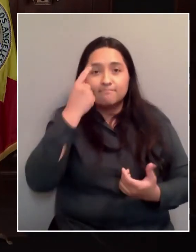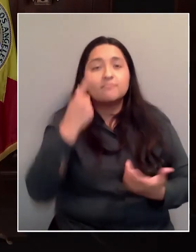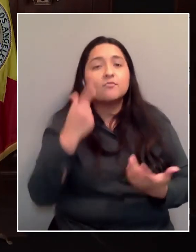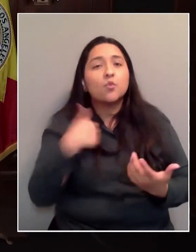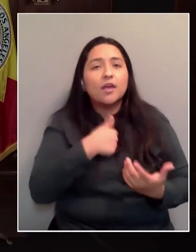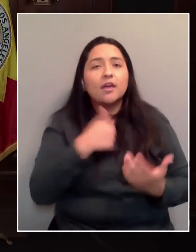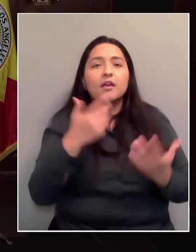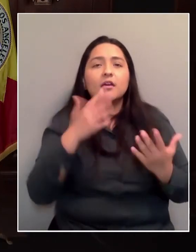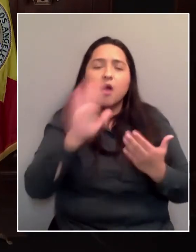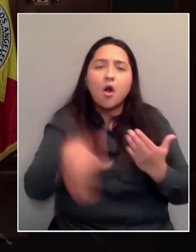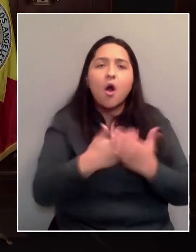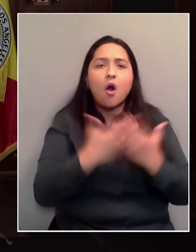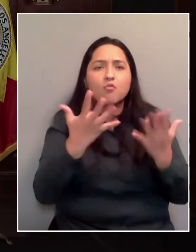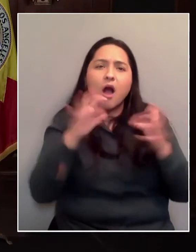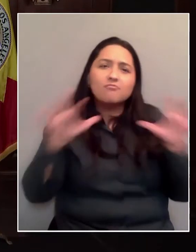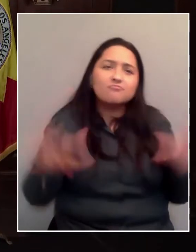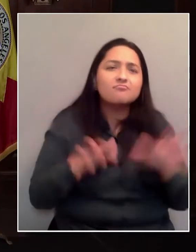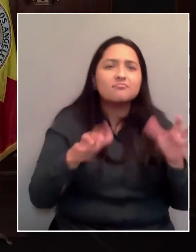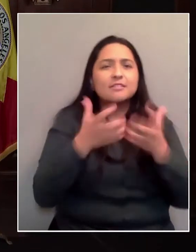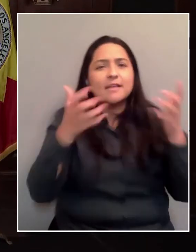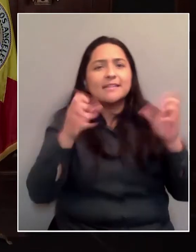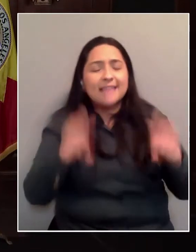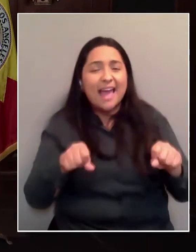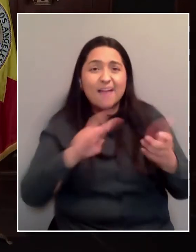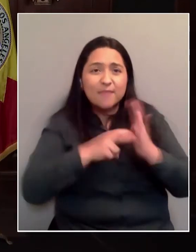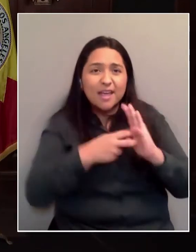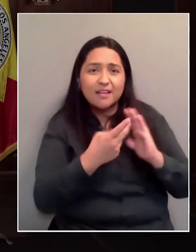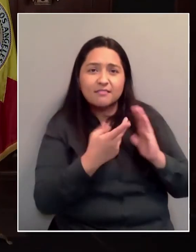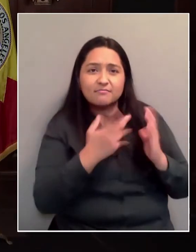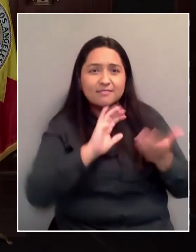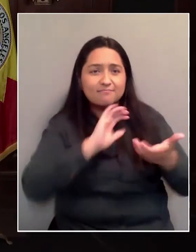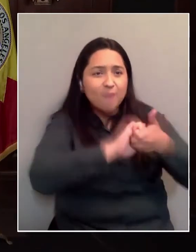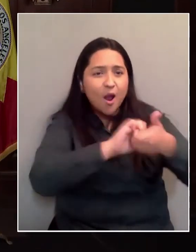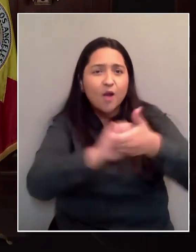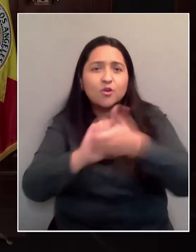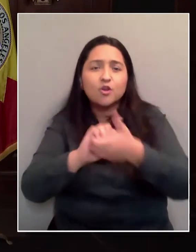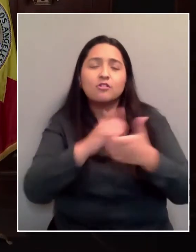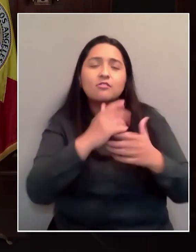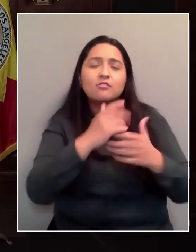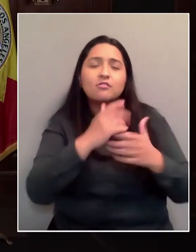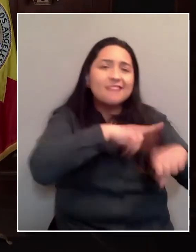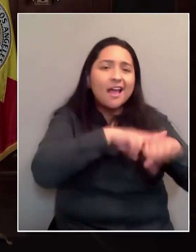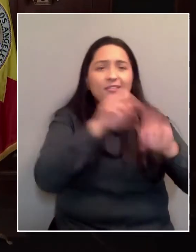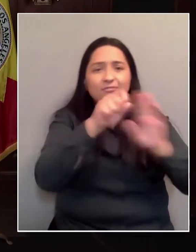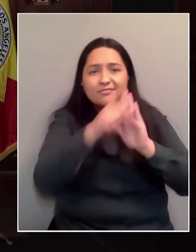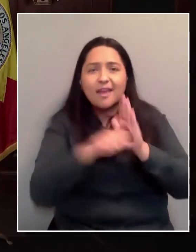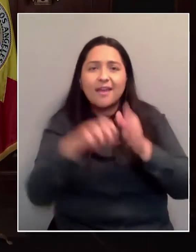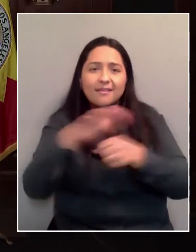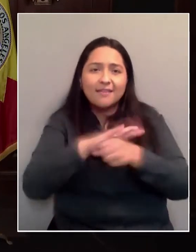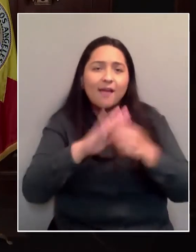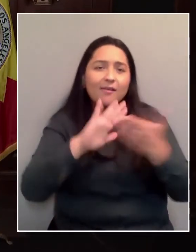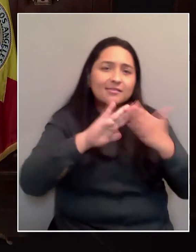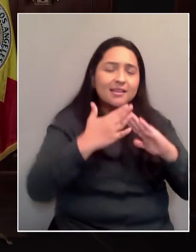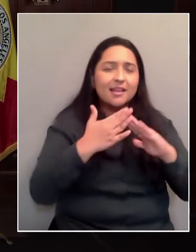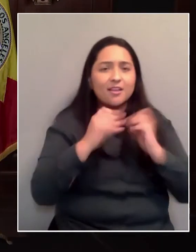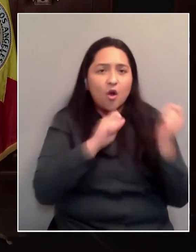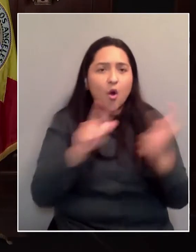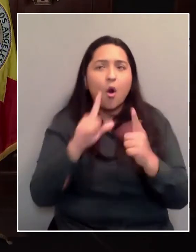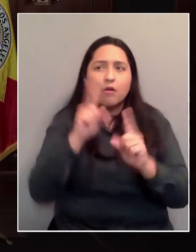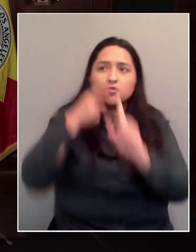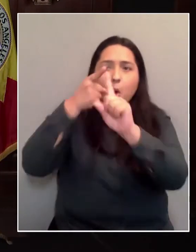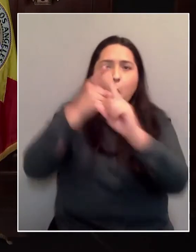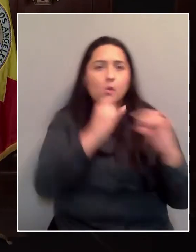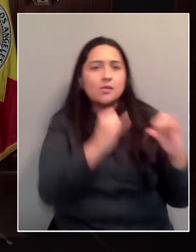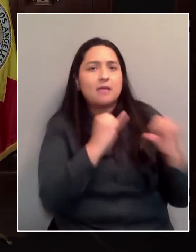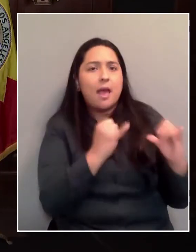means I'm working with partners who have the same motivation as me at the national, state, county level, and my city peers around me. But it